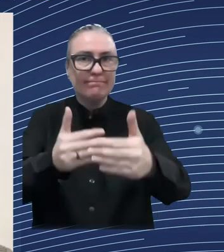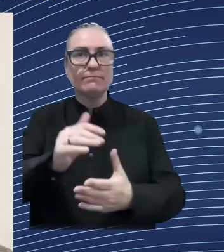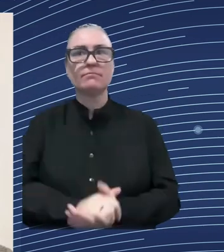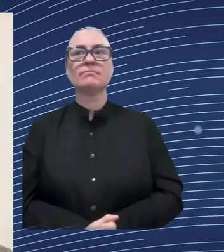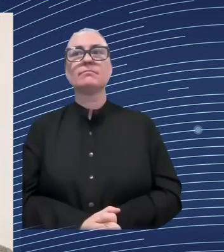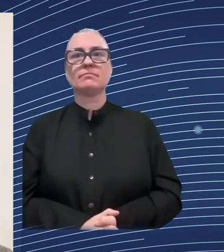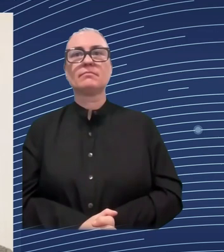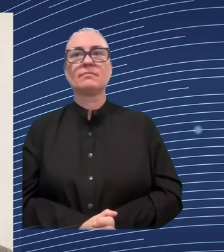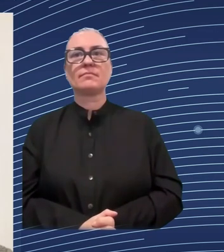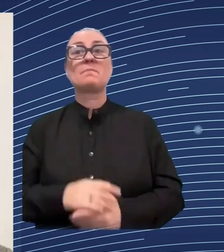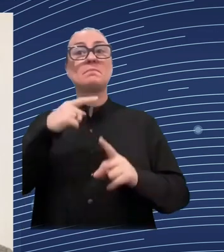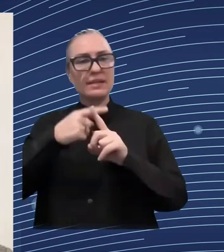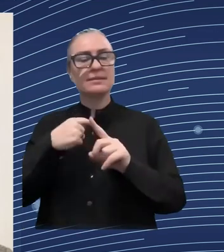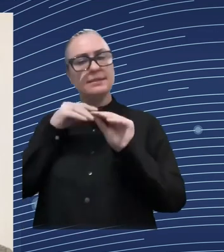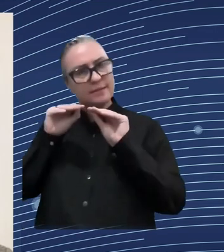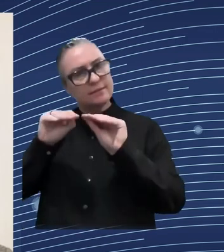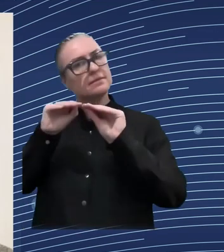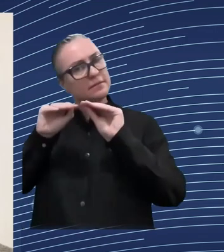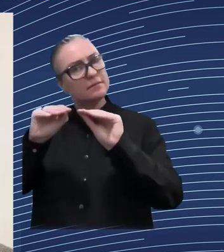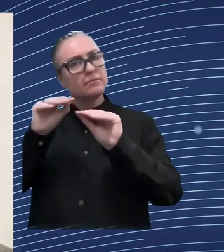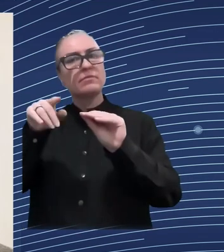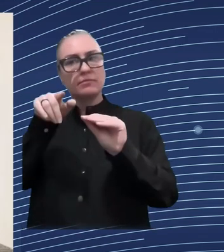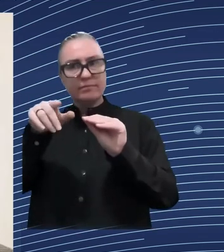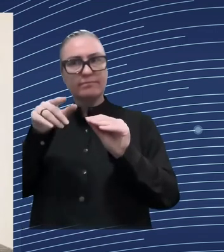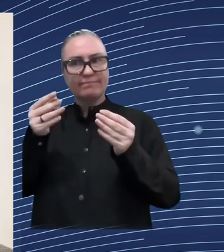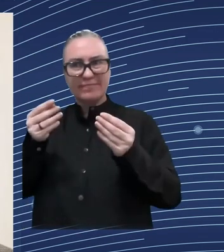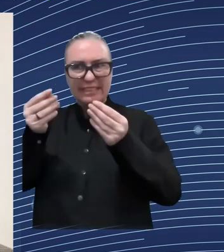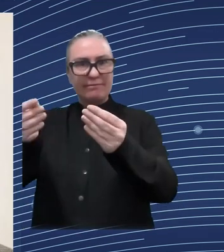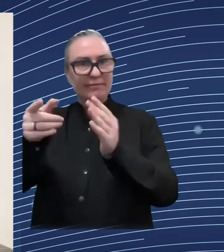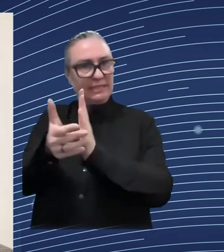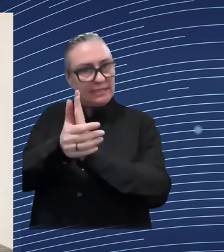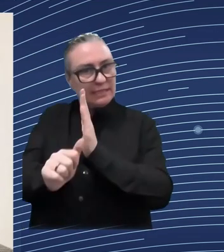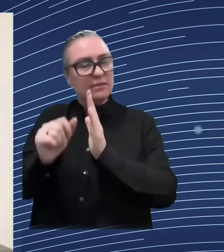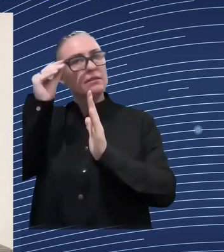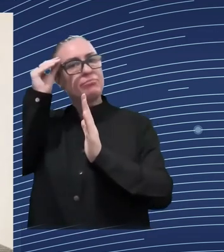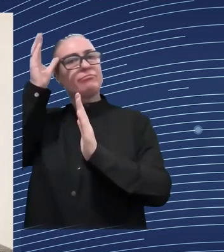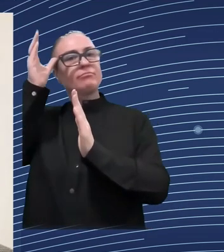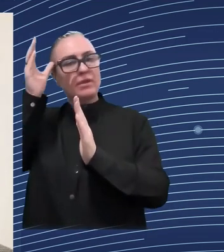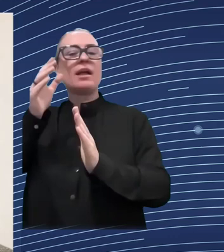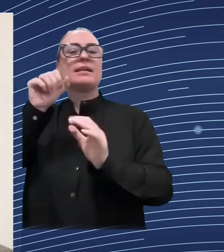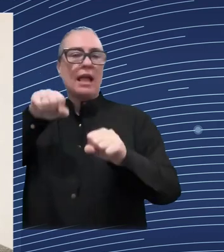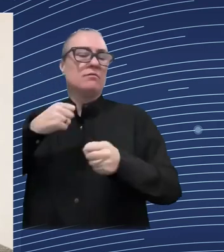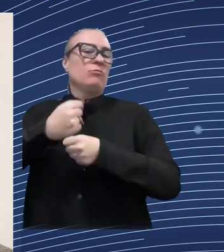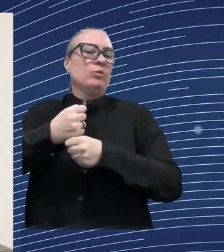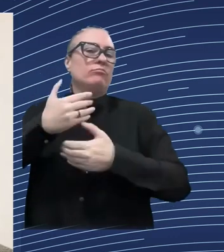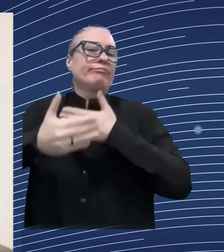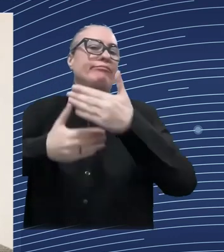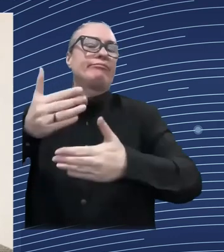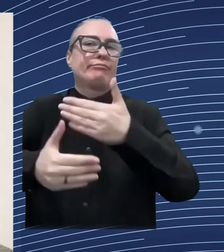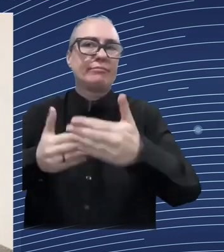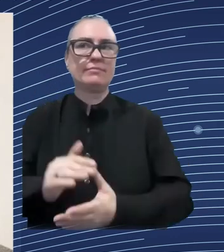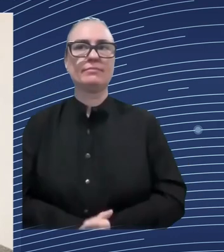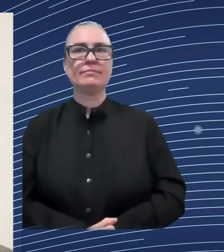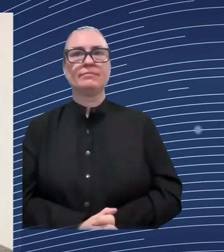gas helping them to manage their very significant workforces in these times of acute um stress um and we've also